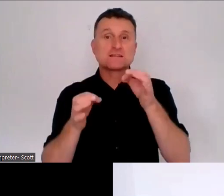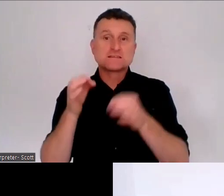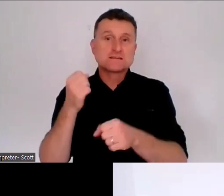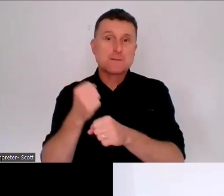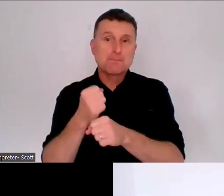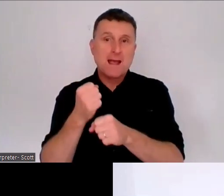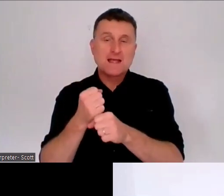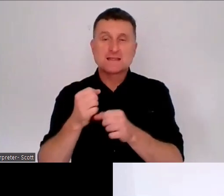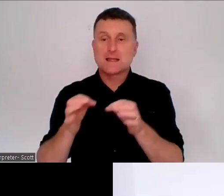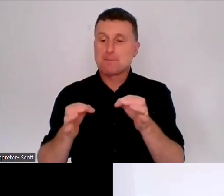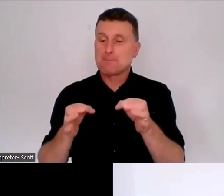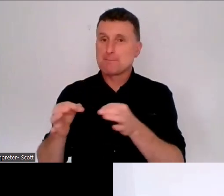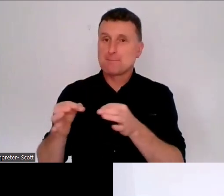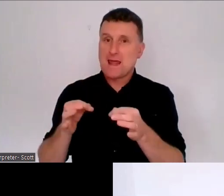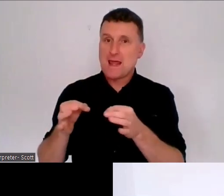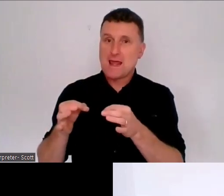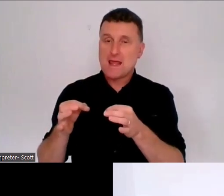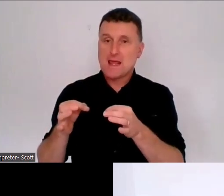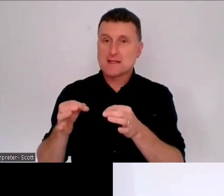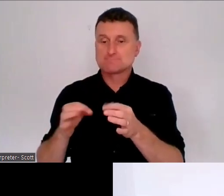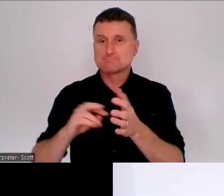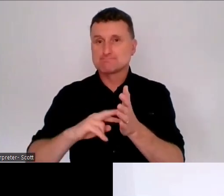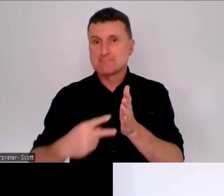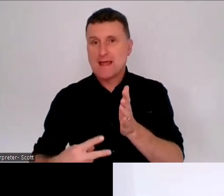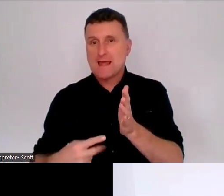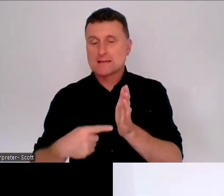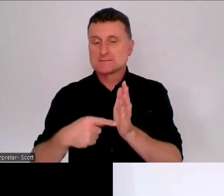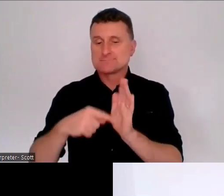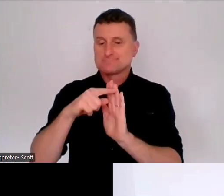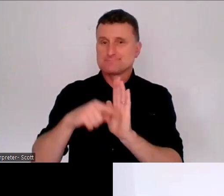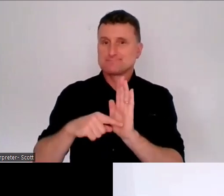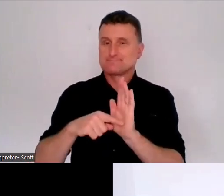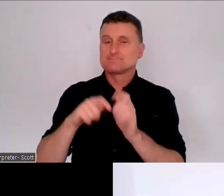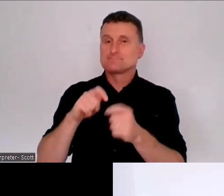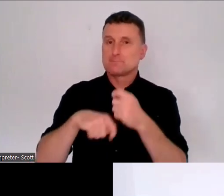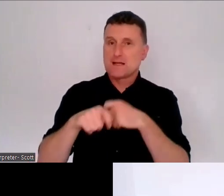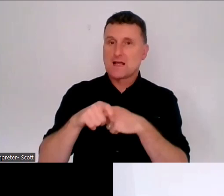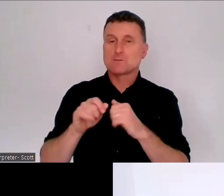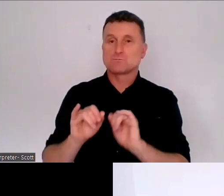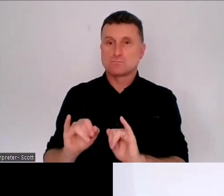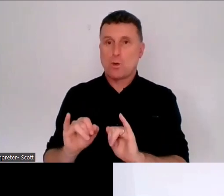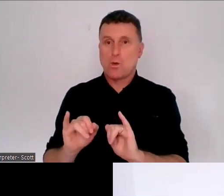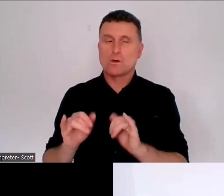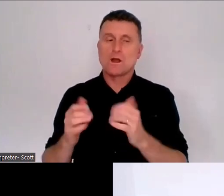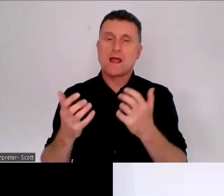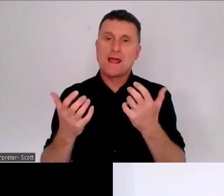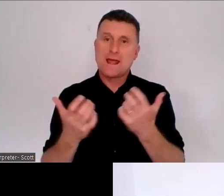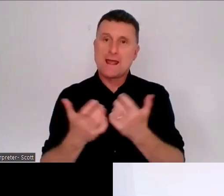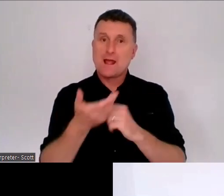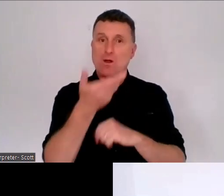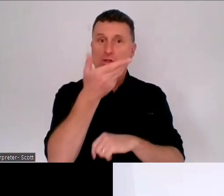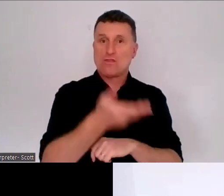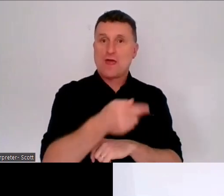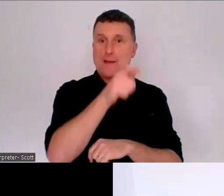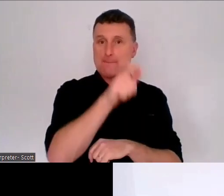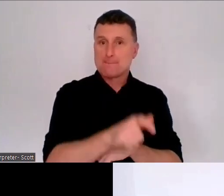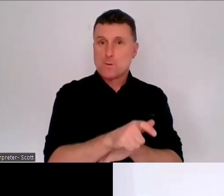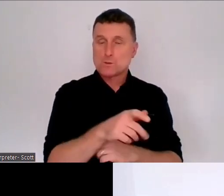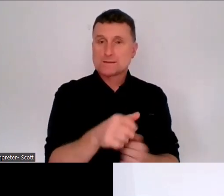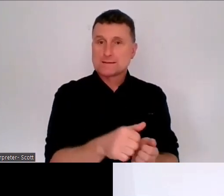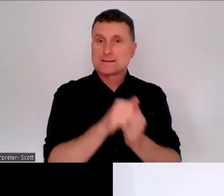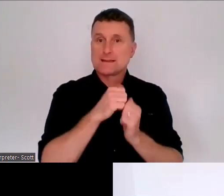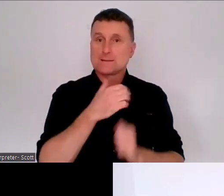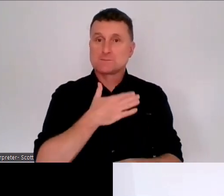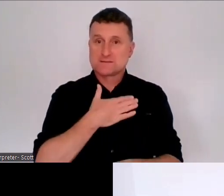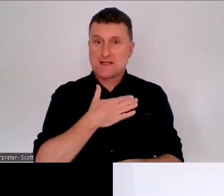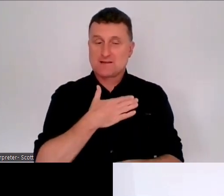What can be done to keep people safe if things aren't working the way that they're